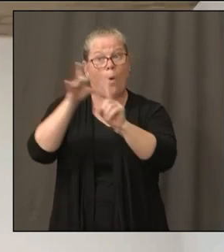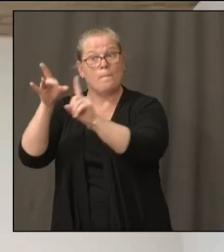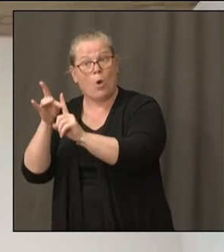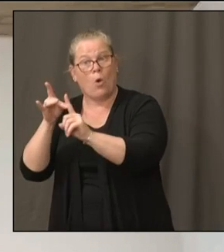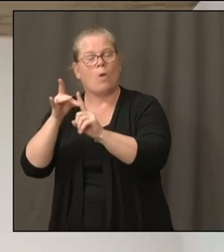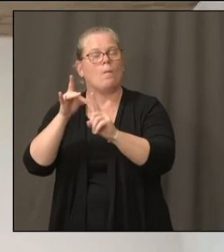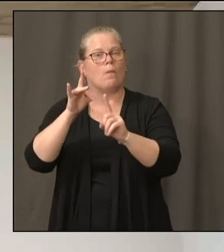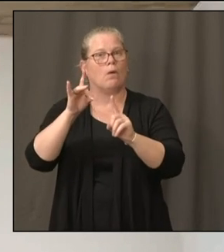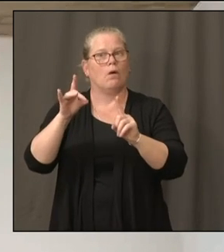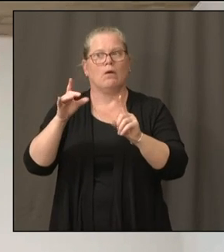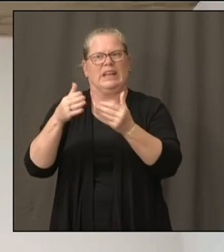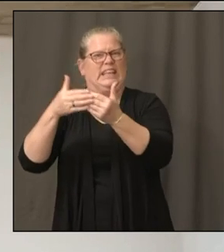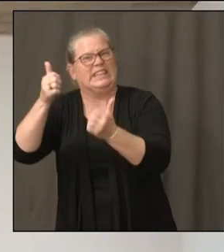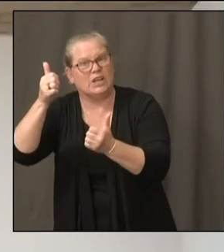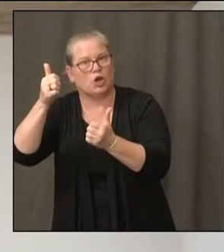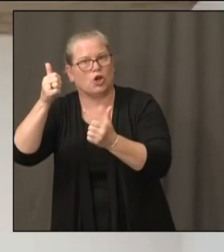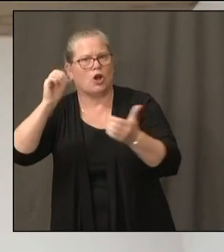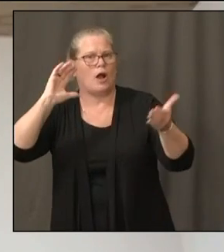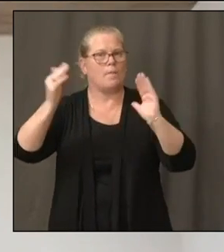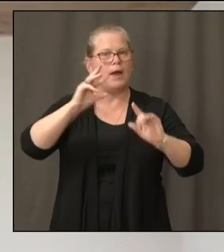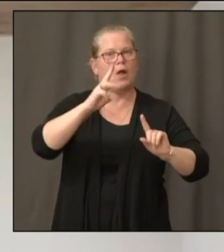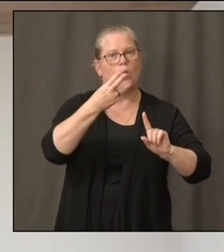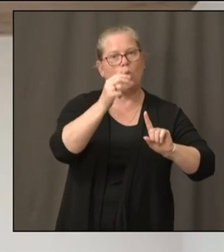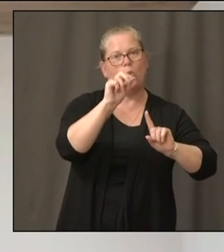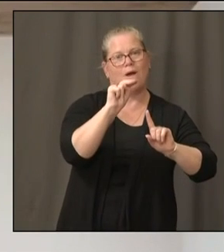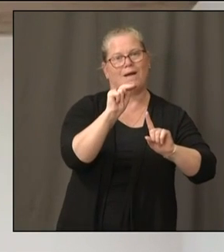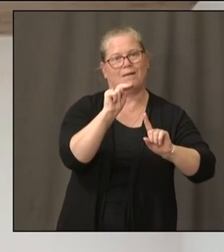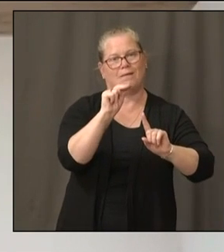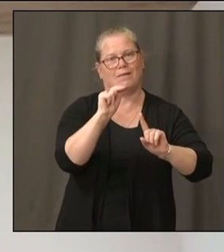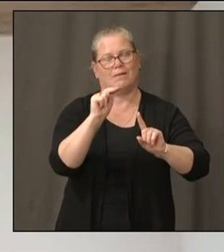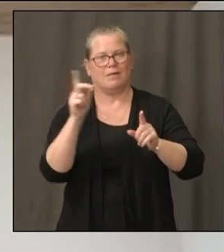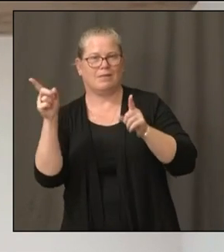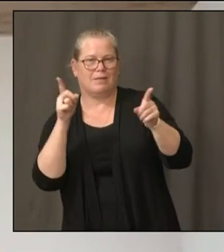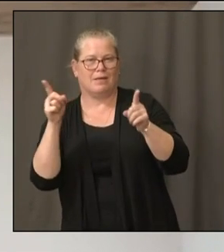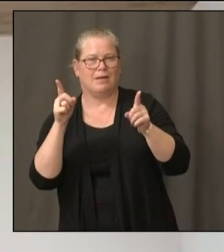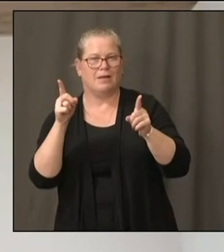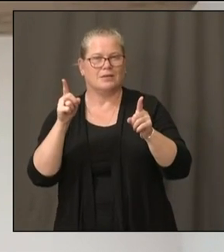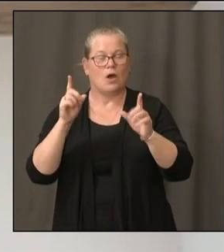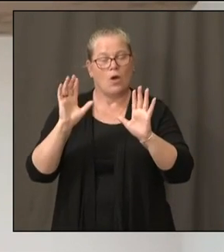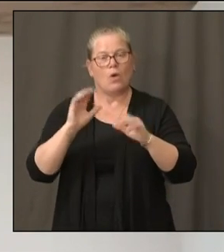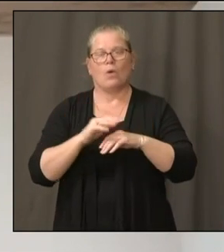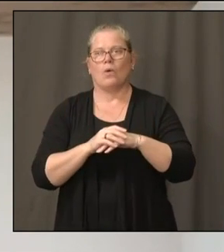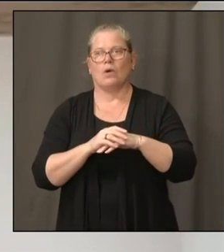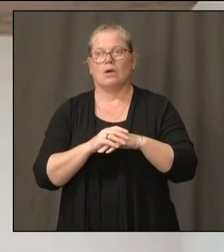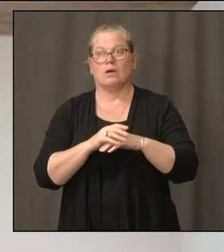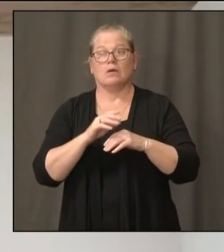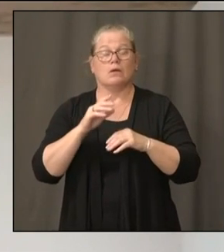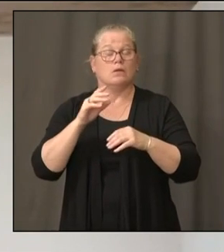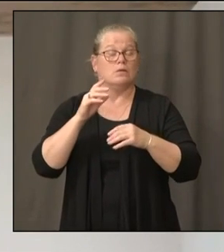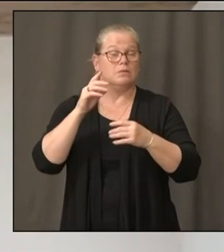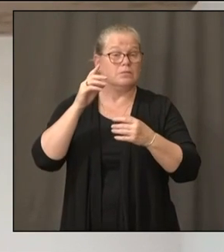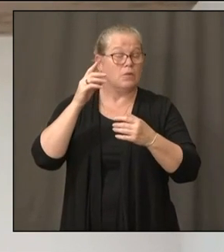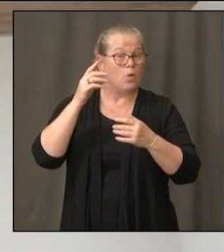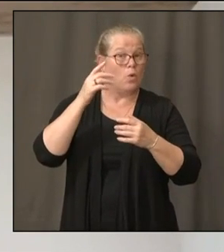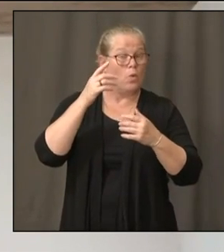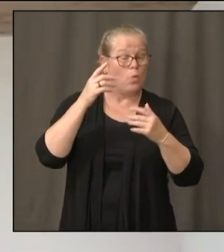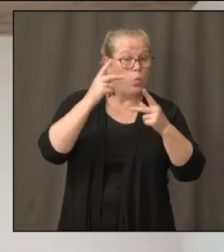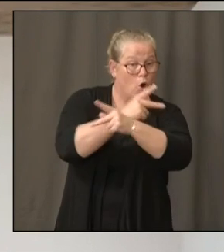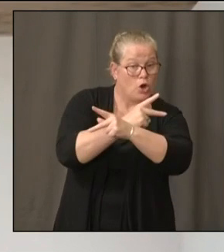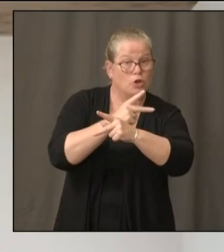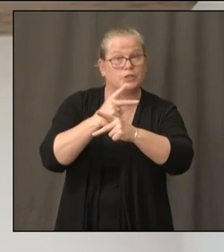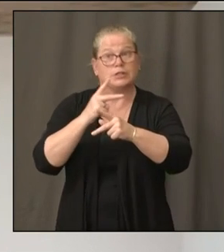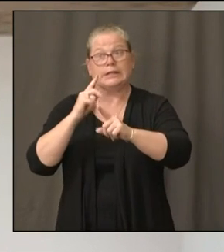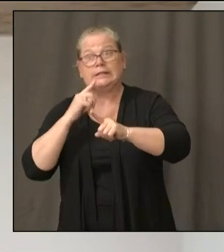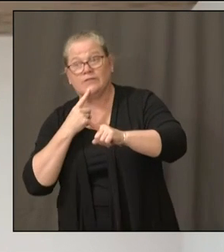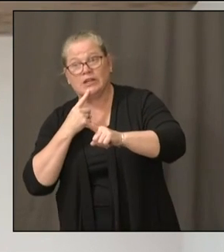the illness it causes is any more or less severe. But it is more easily transmitted